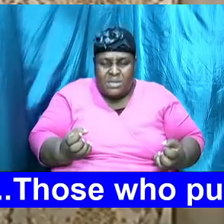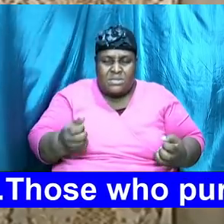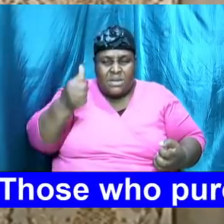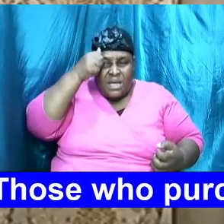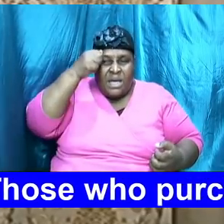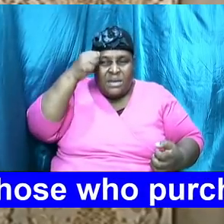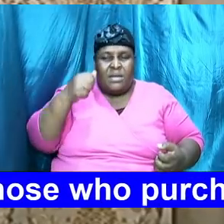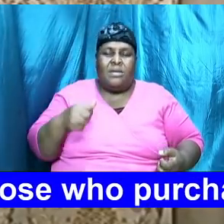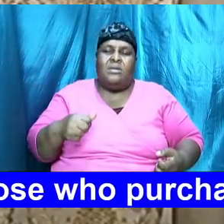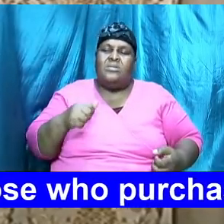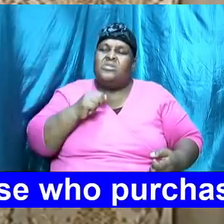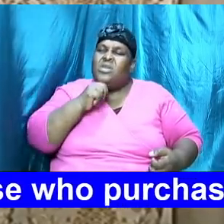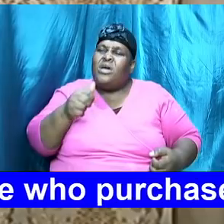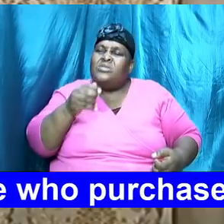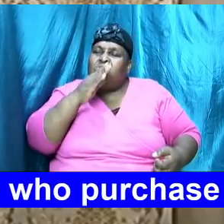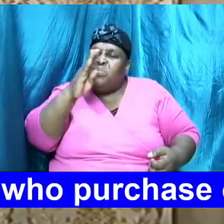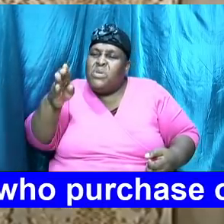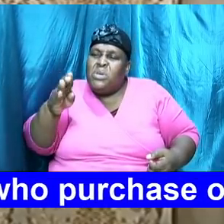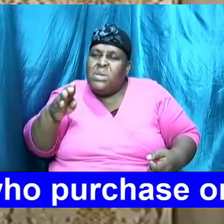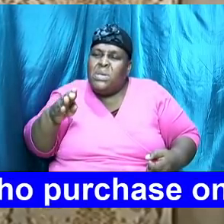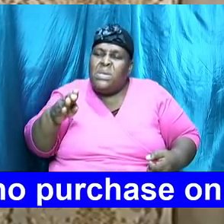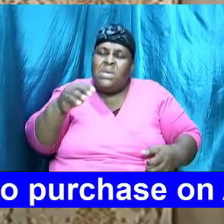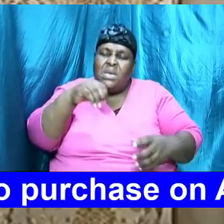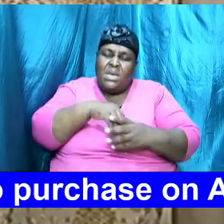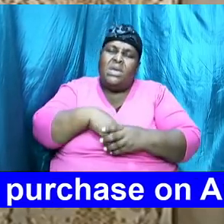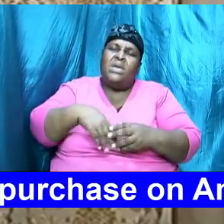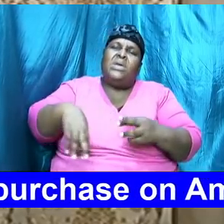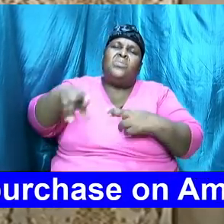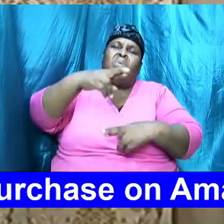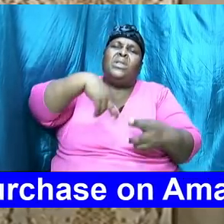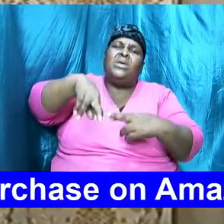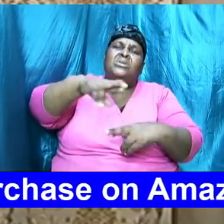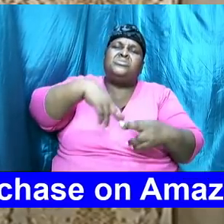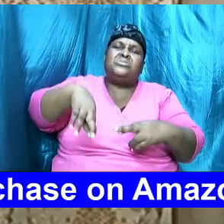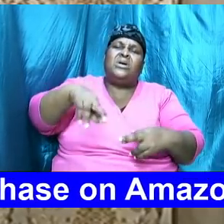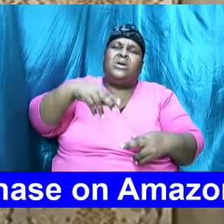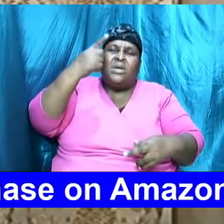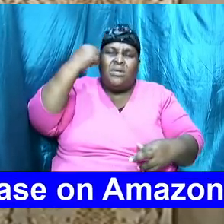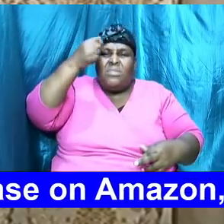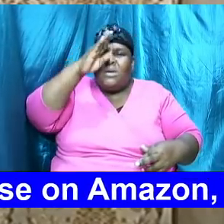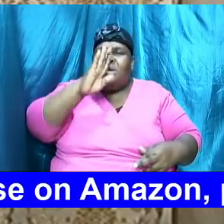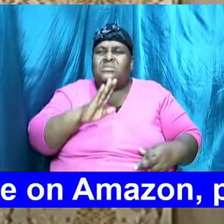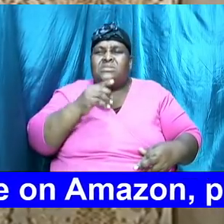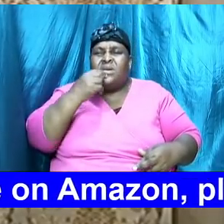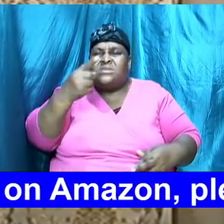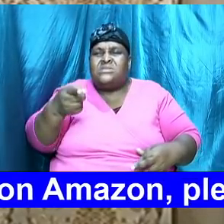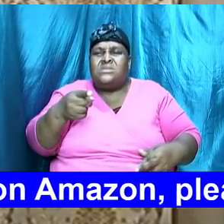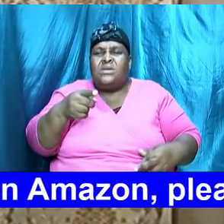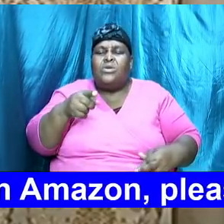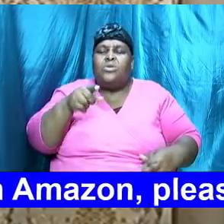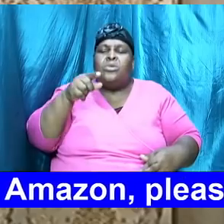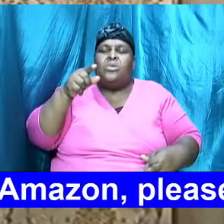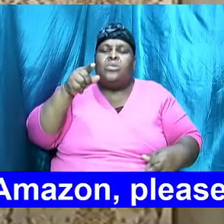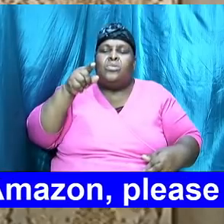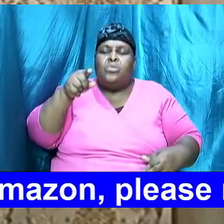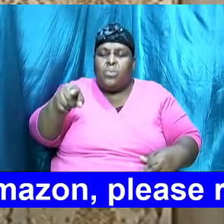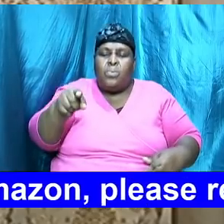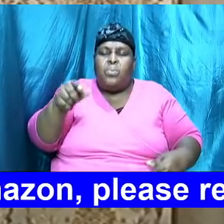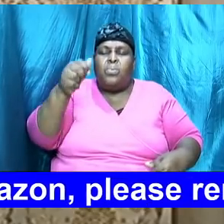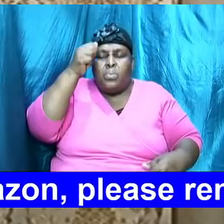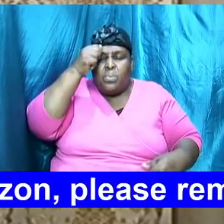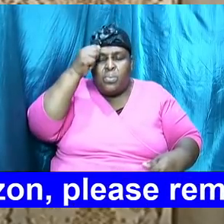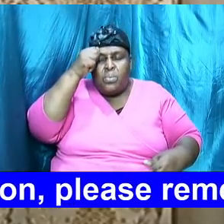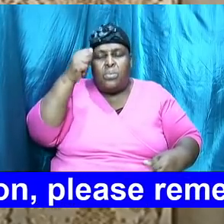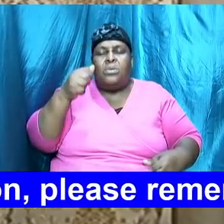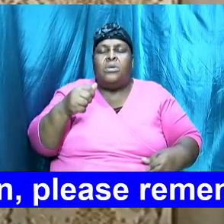not to be in the relationship because God said you must be in the relationship he wanted the man to